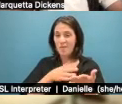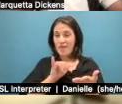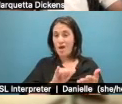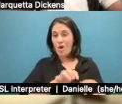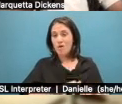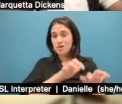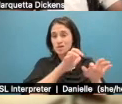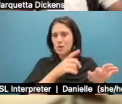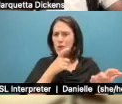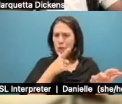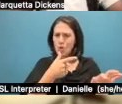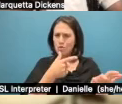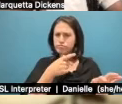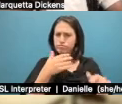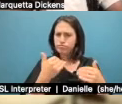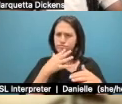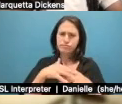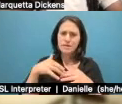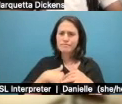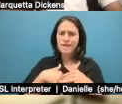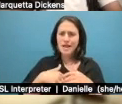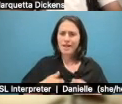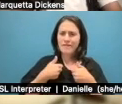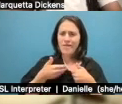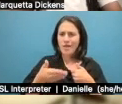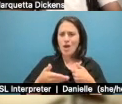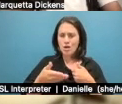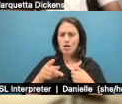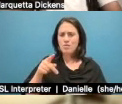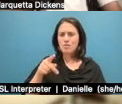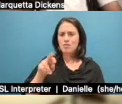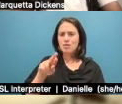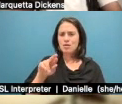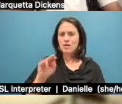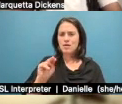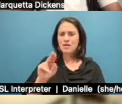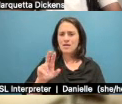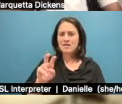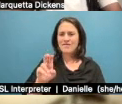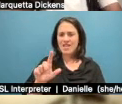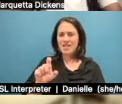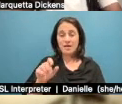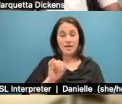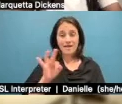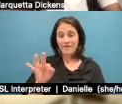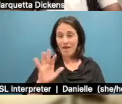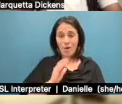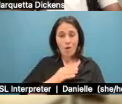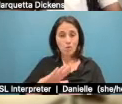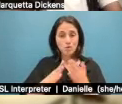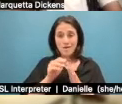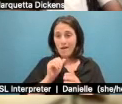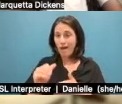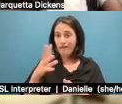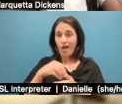if the work isn't actually serving or benefiting the people in Princeville, then it feels extractive to me. And I think when I was, when I